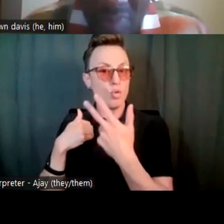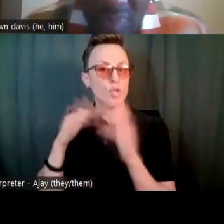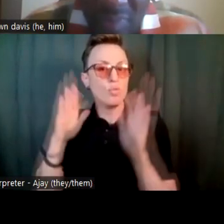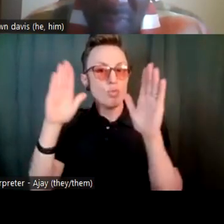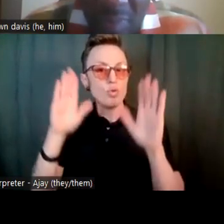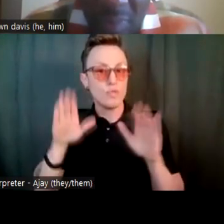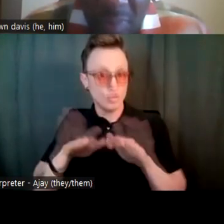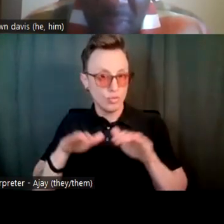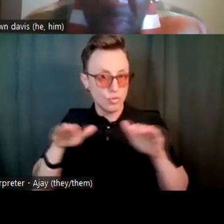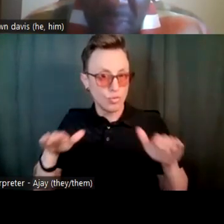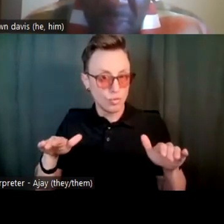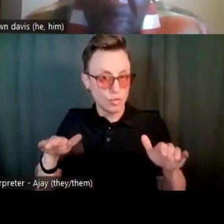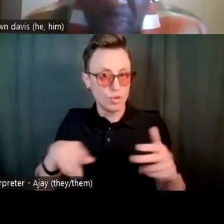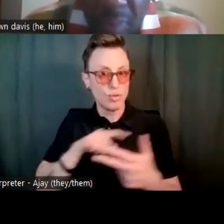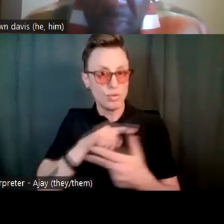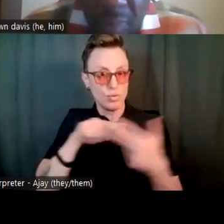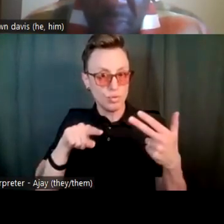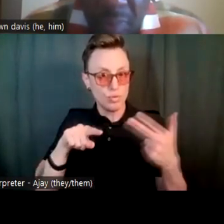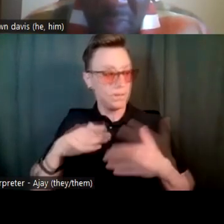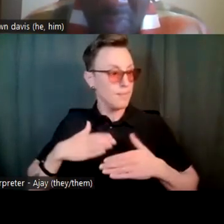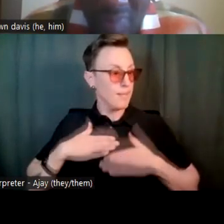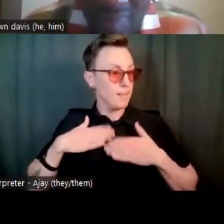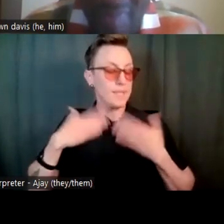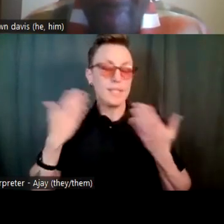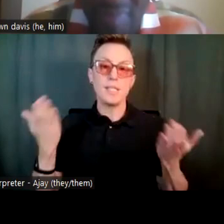and I am happy to be here.